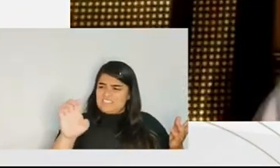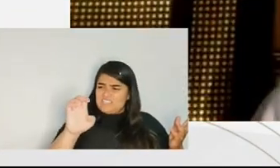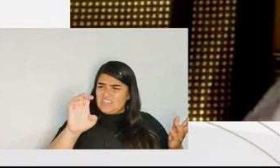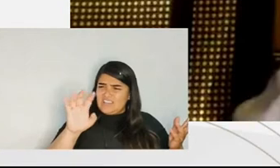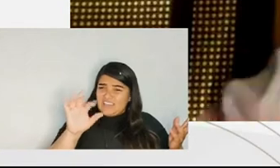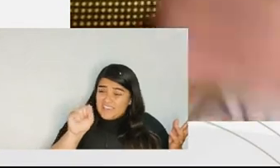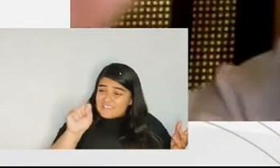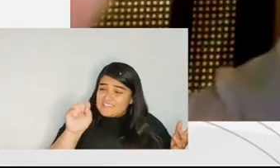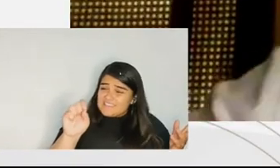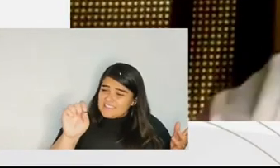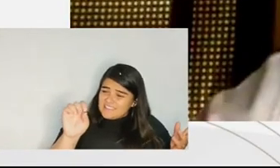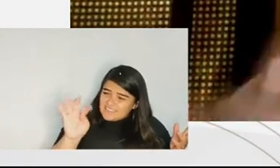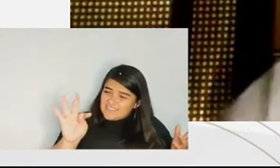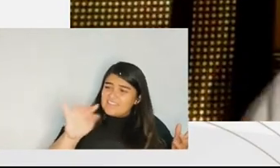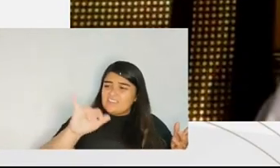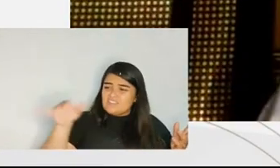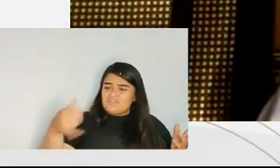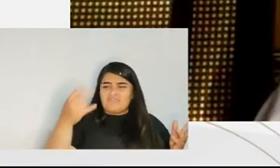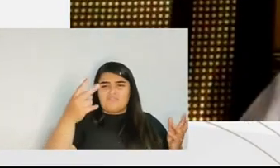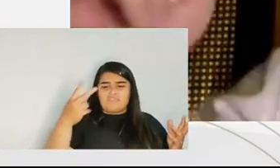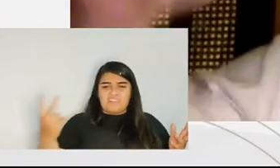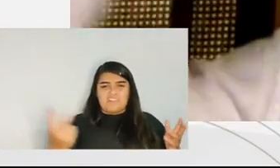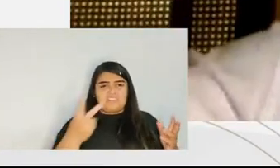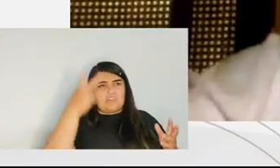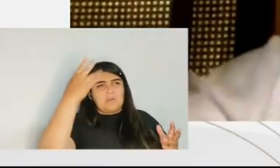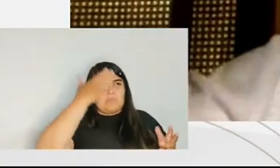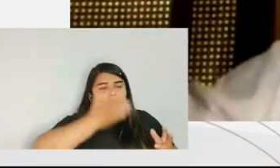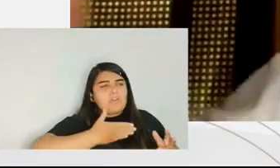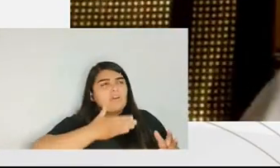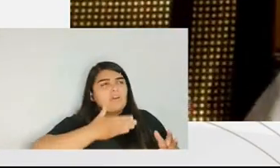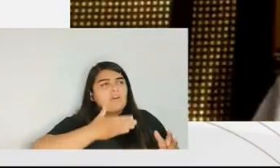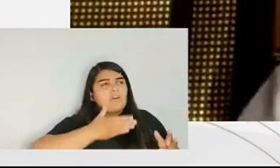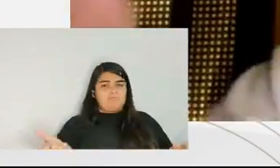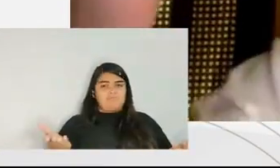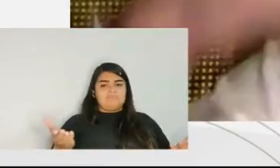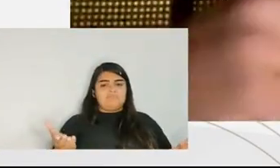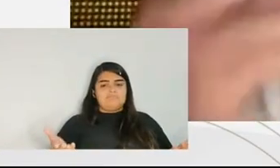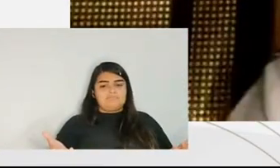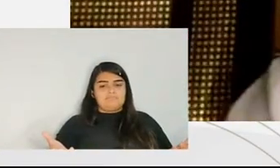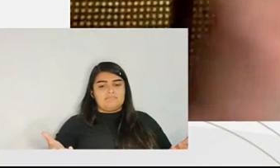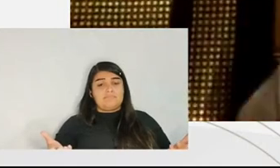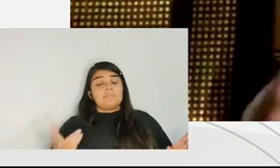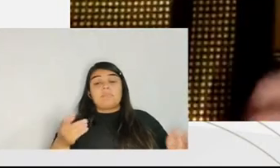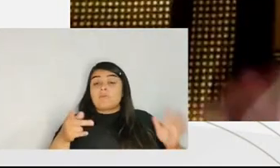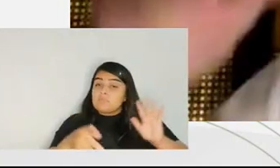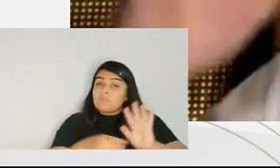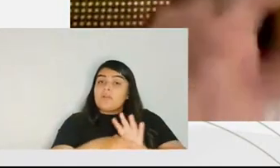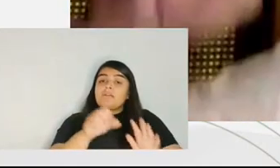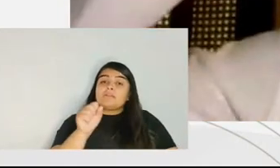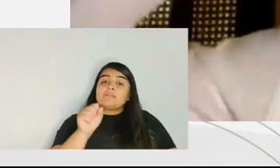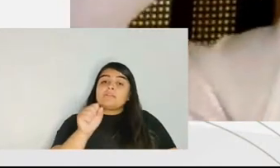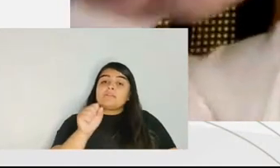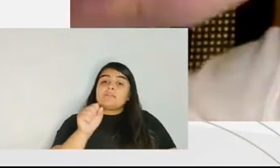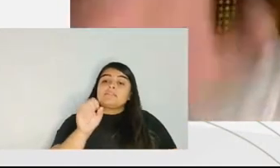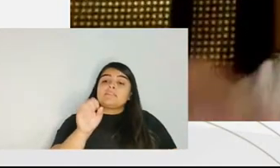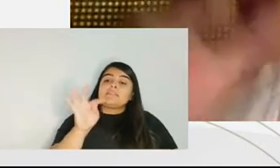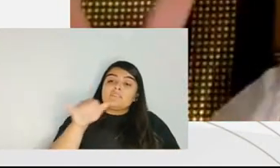supreme court should be doing you know the supreme um justice